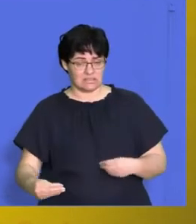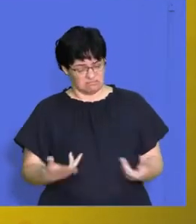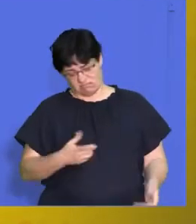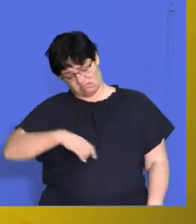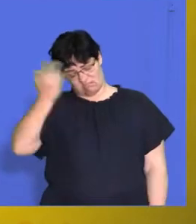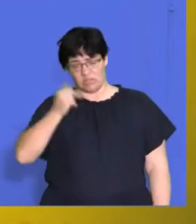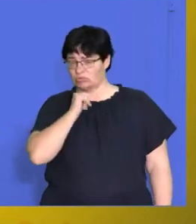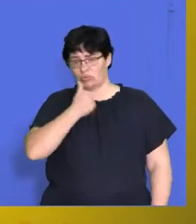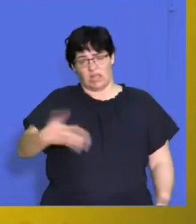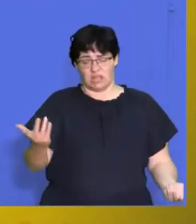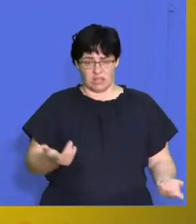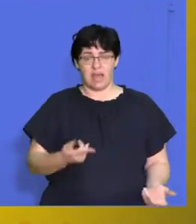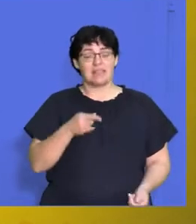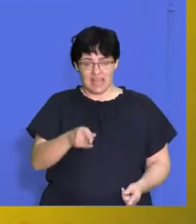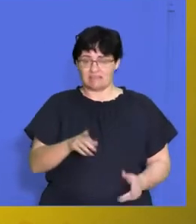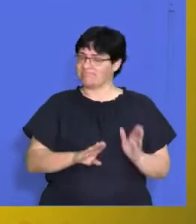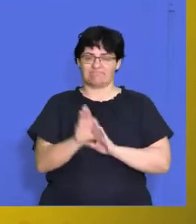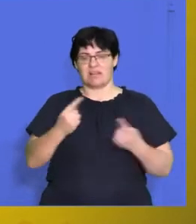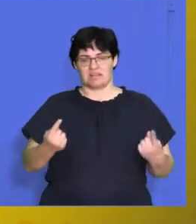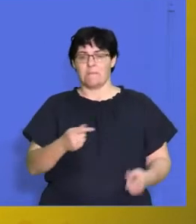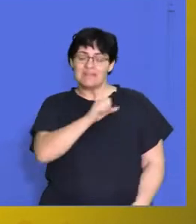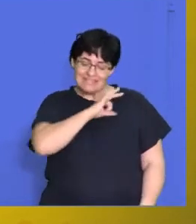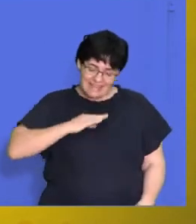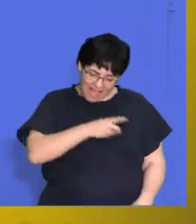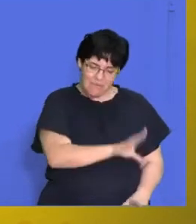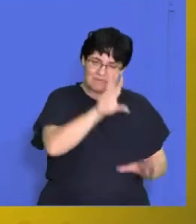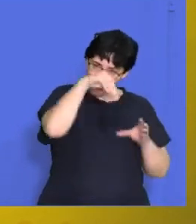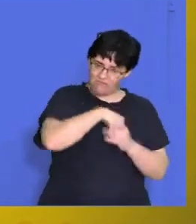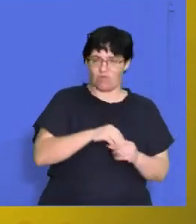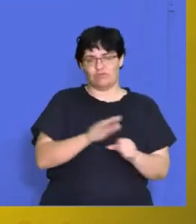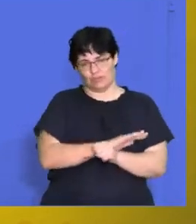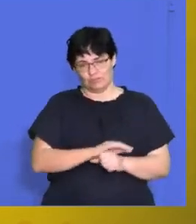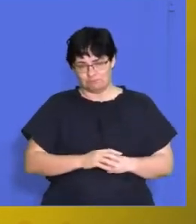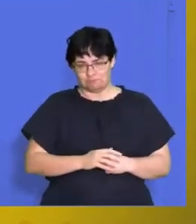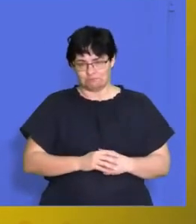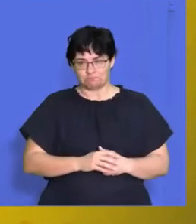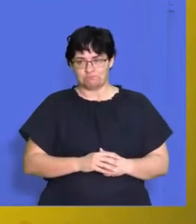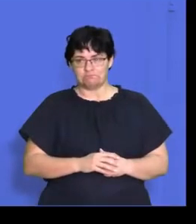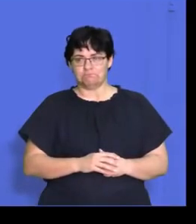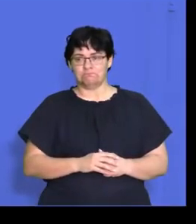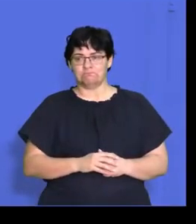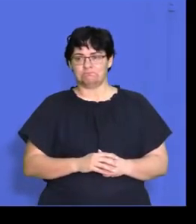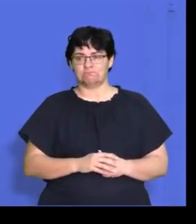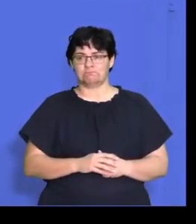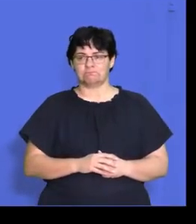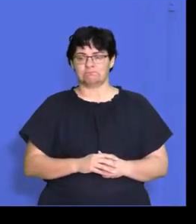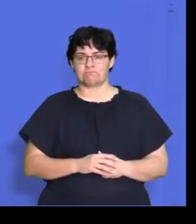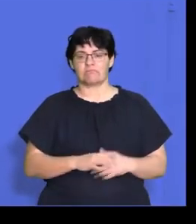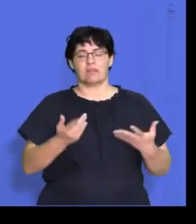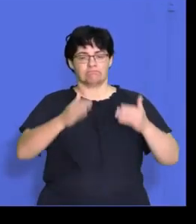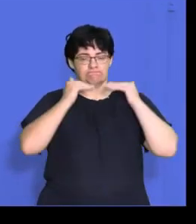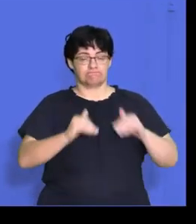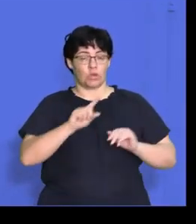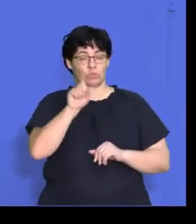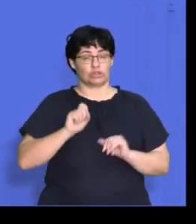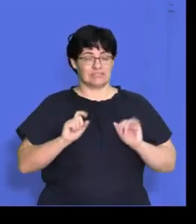client satisfaction you're not going to have that there so you have to have the buy-in of all of your employees so we're going to go on